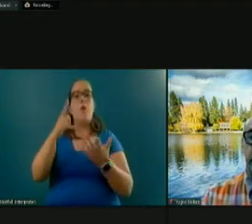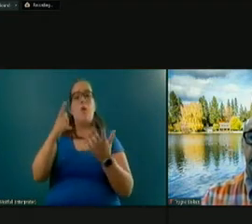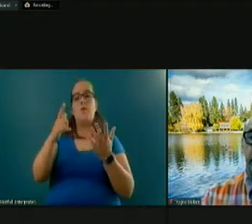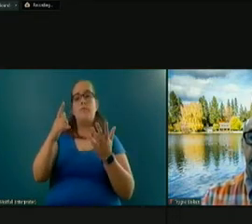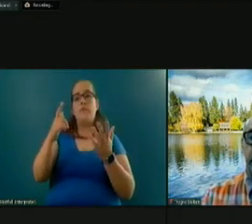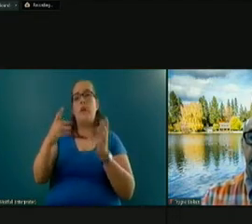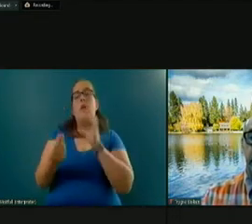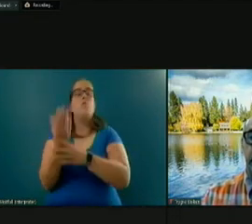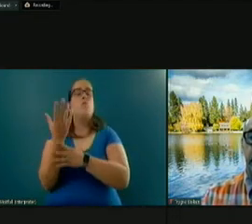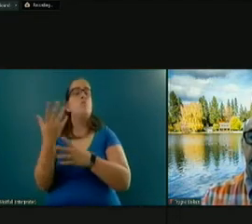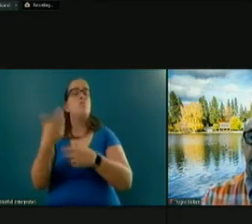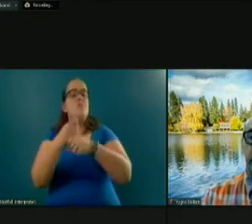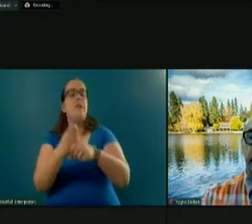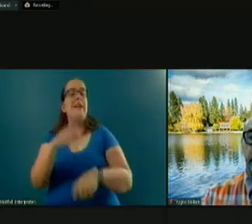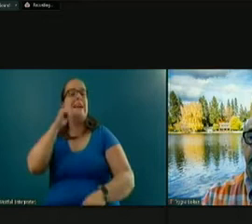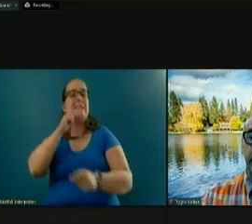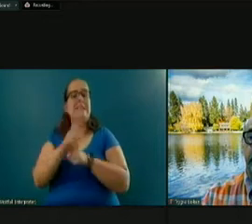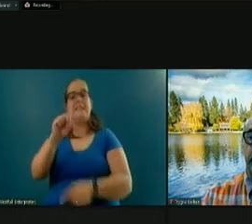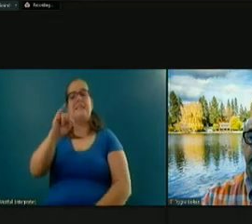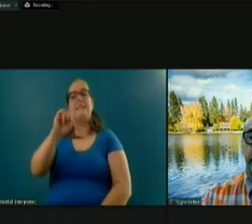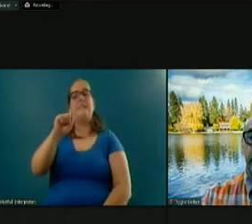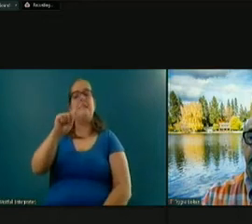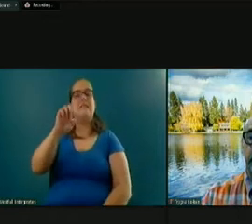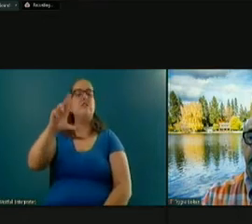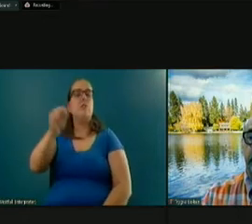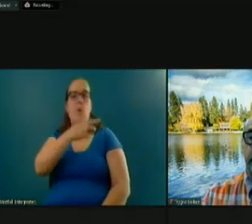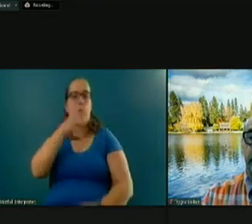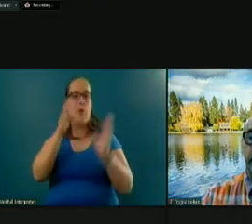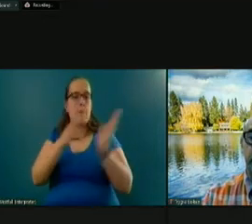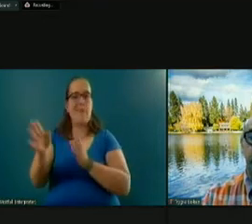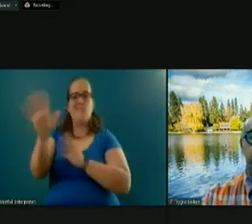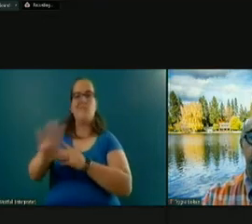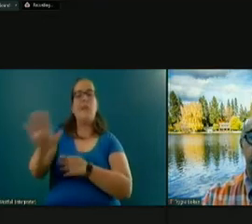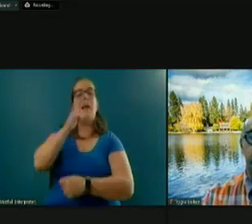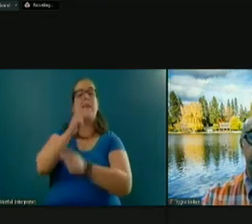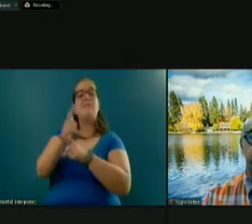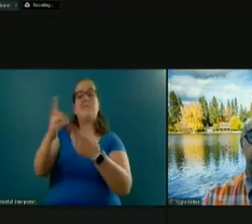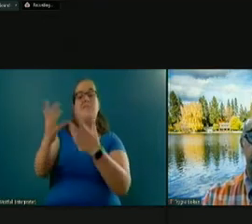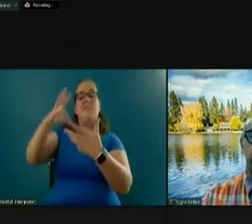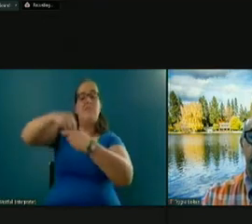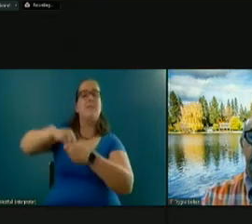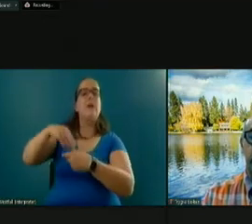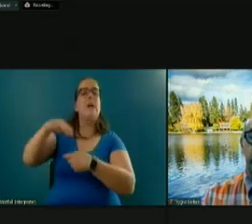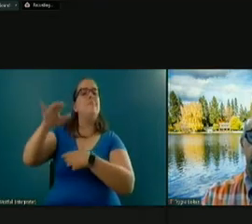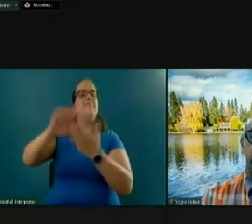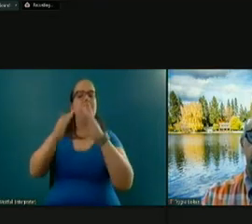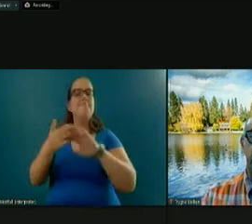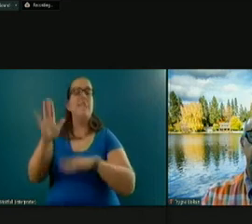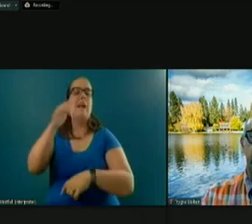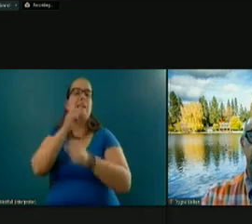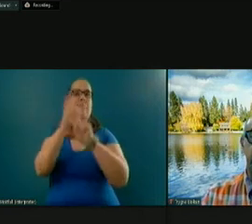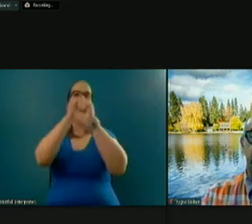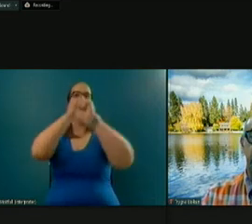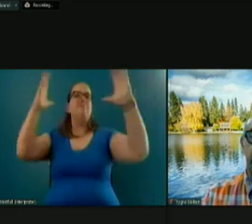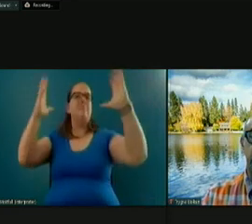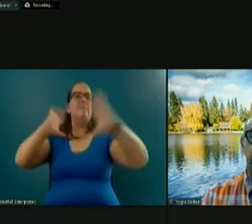Trails Plan throughout Sisters country. We're coordinating closely with the City of Sisters, the Sisters Vision Implementation Team, and